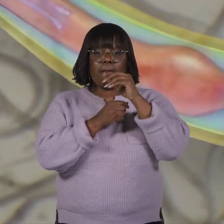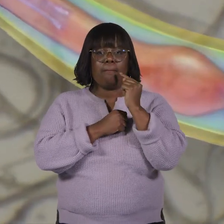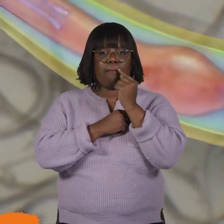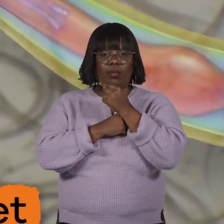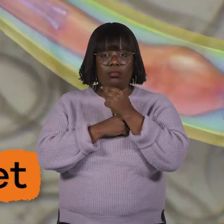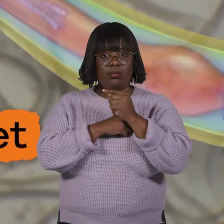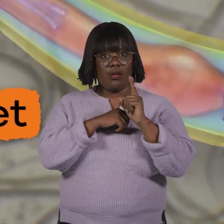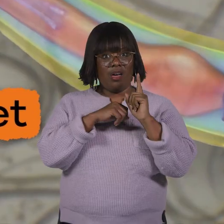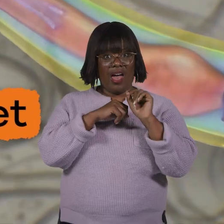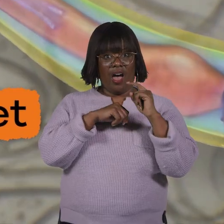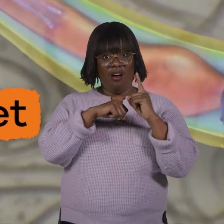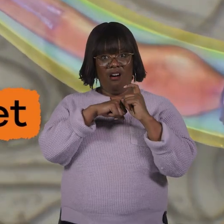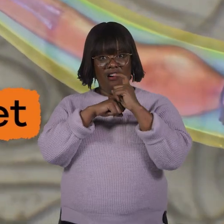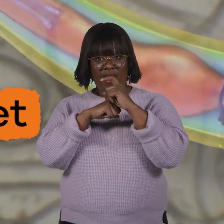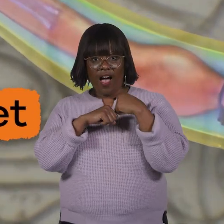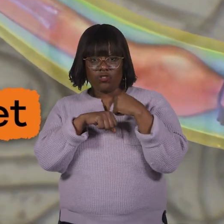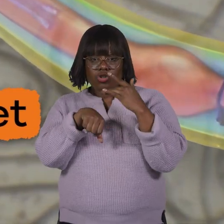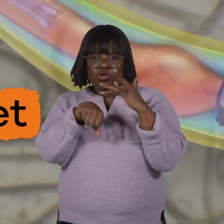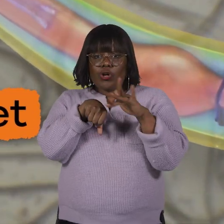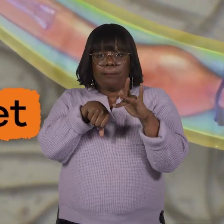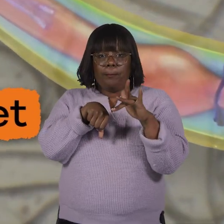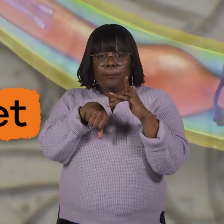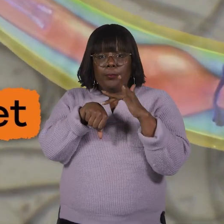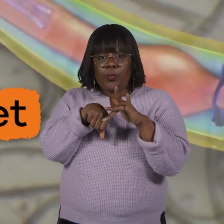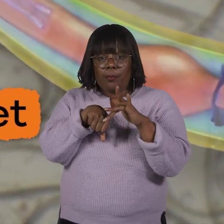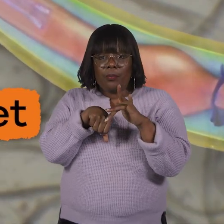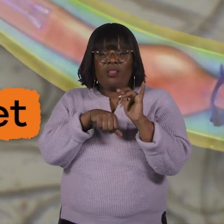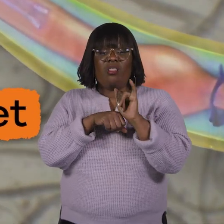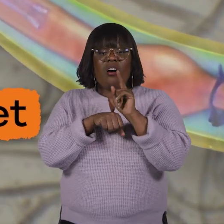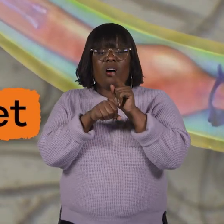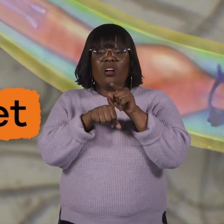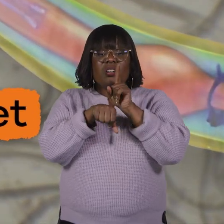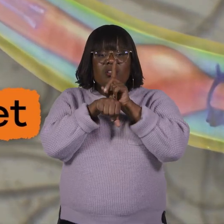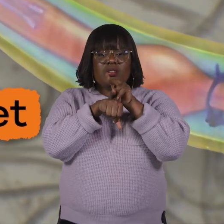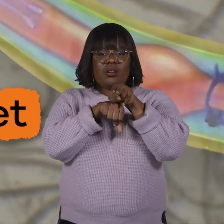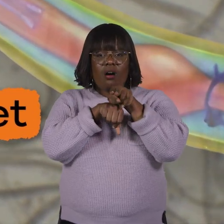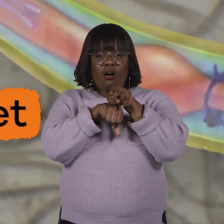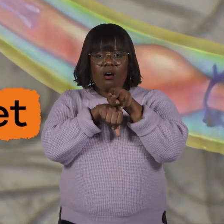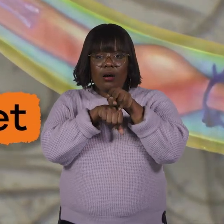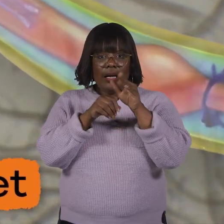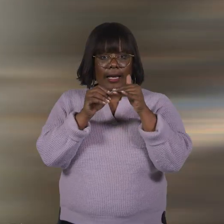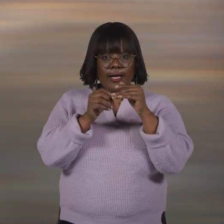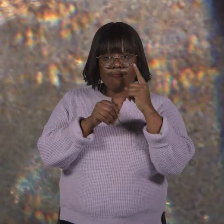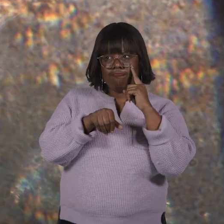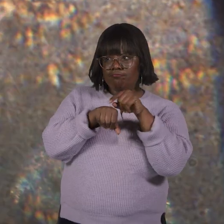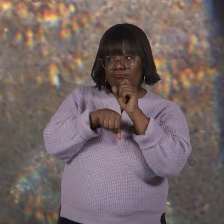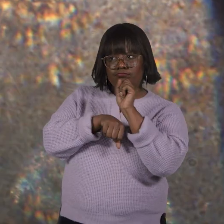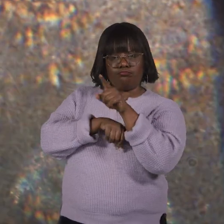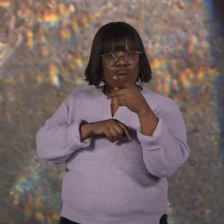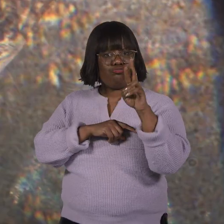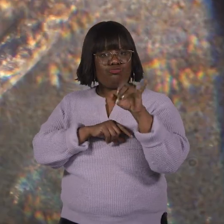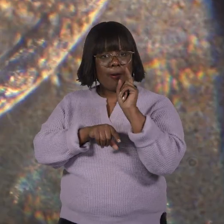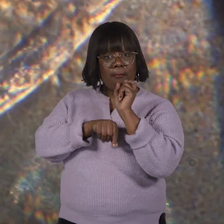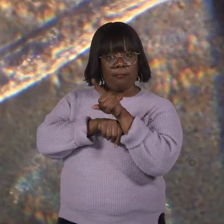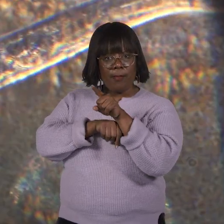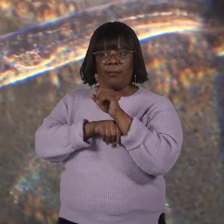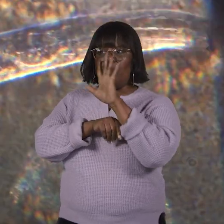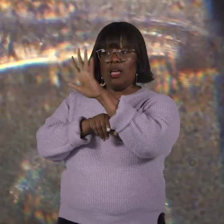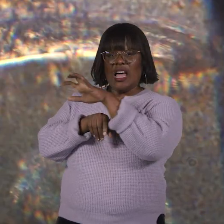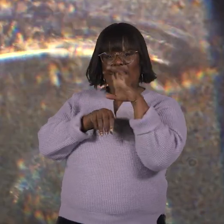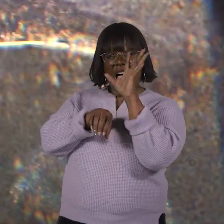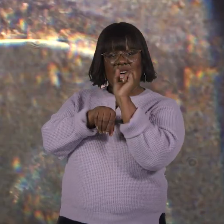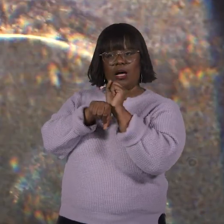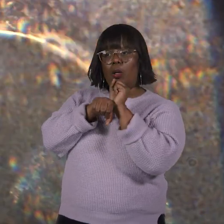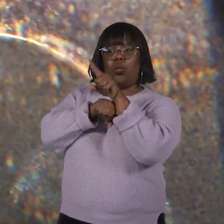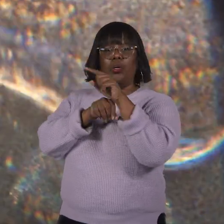mouths, nematodes have a sharp stylet, which is kind of like a tongue, that they either thrust into their prey and